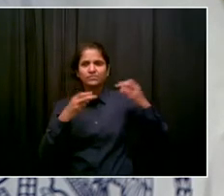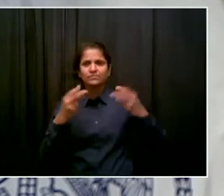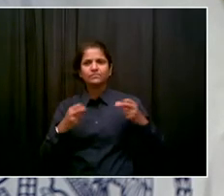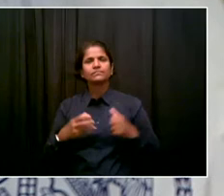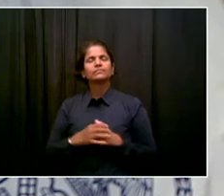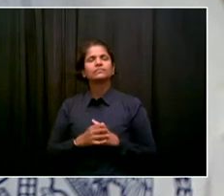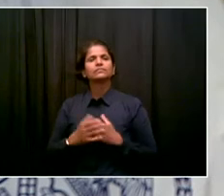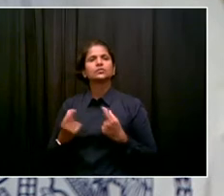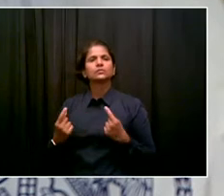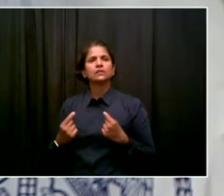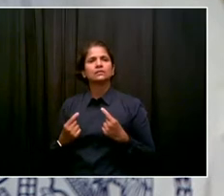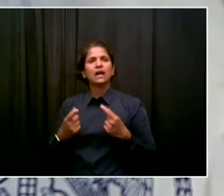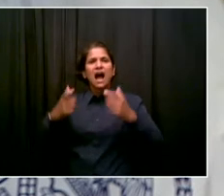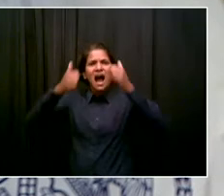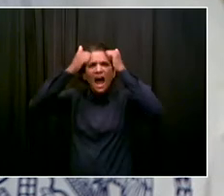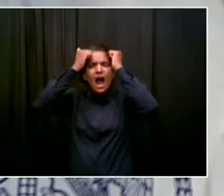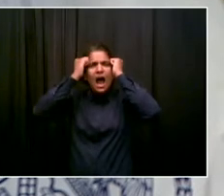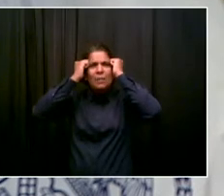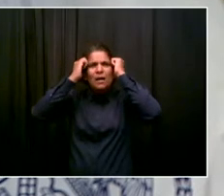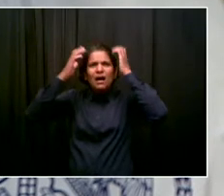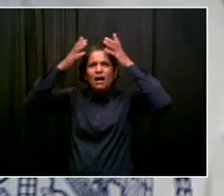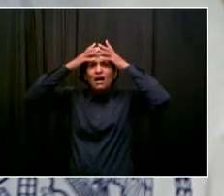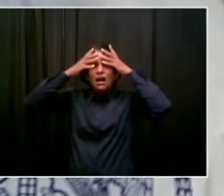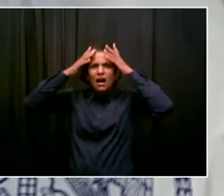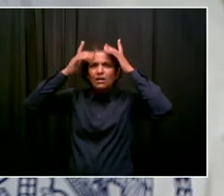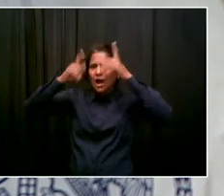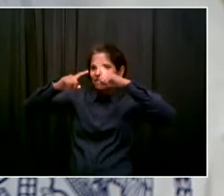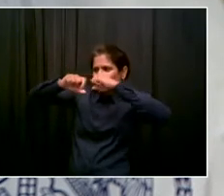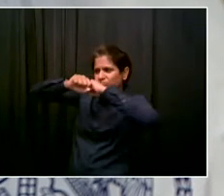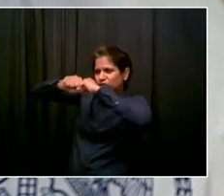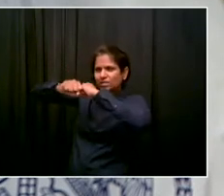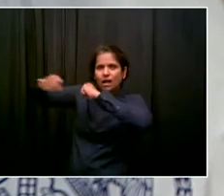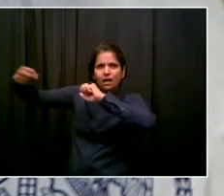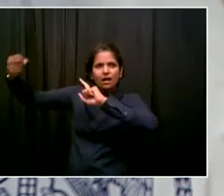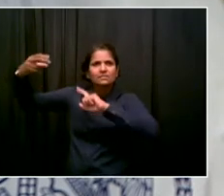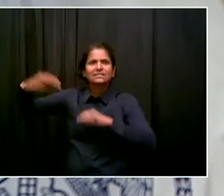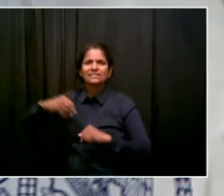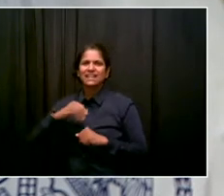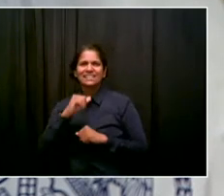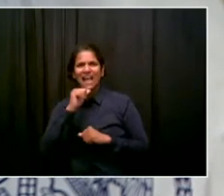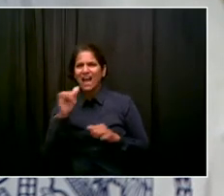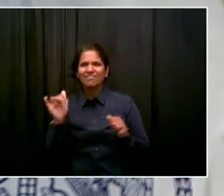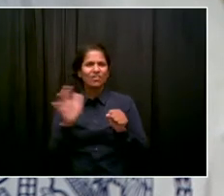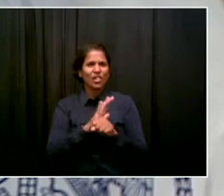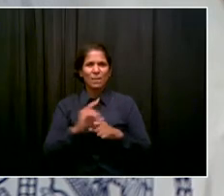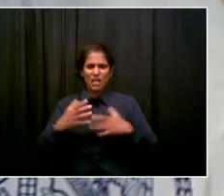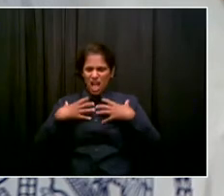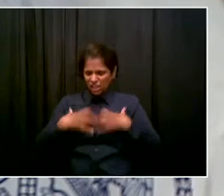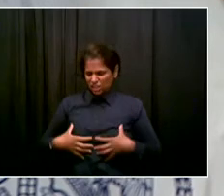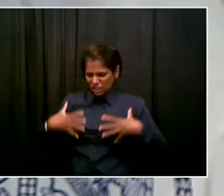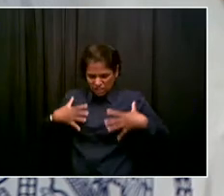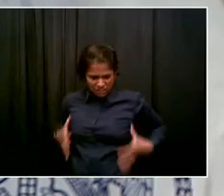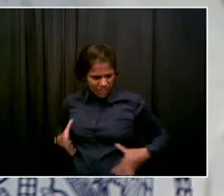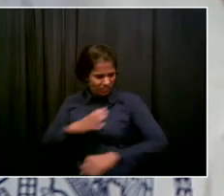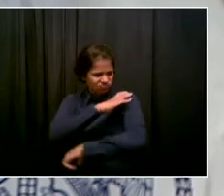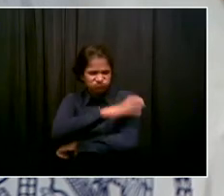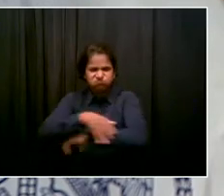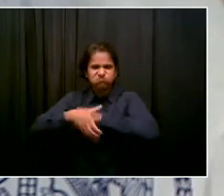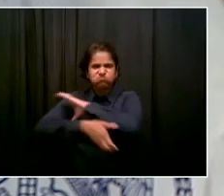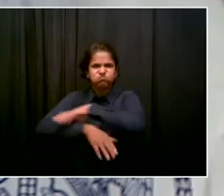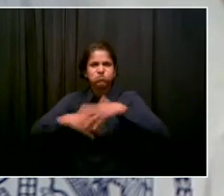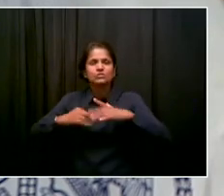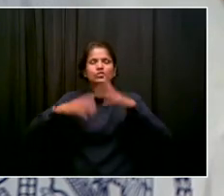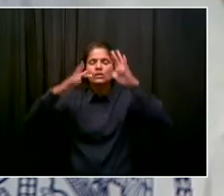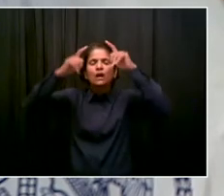officer. That's the extent of the gear change in most cases. So I do think it's fair to say this is a not a